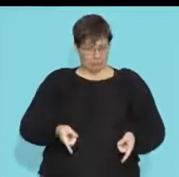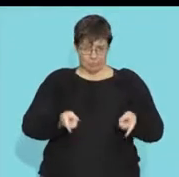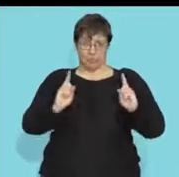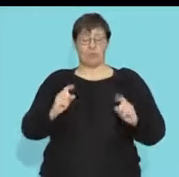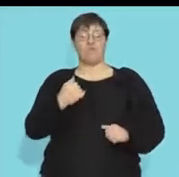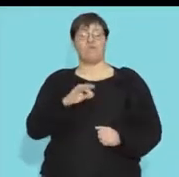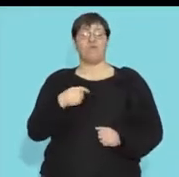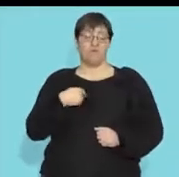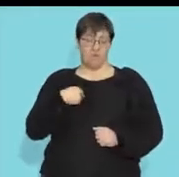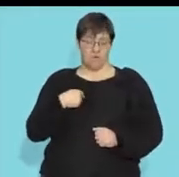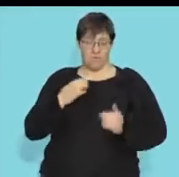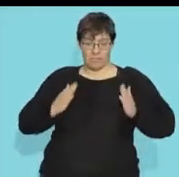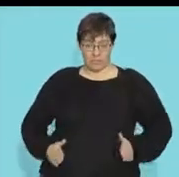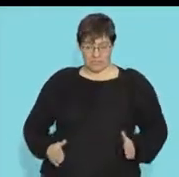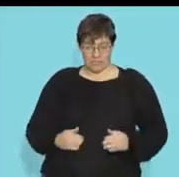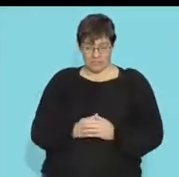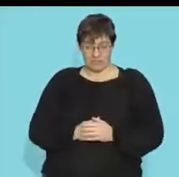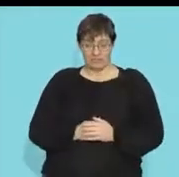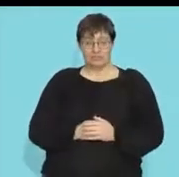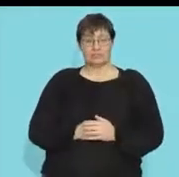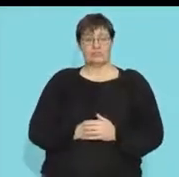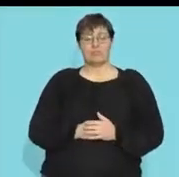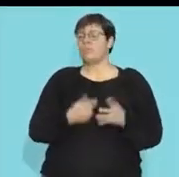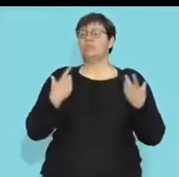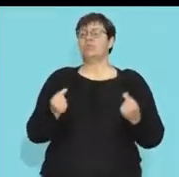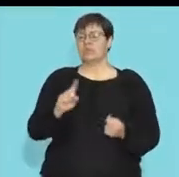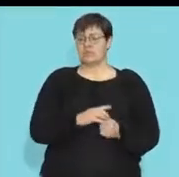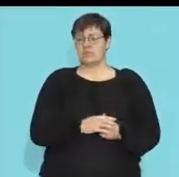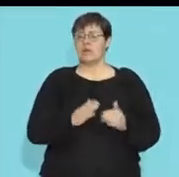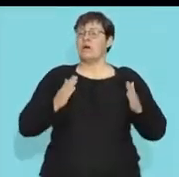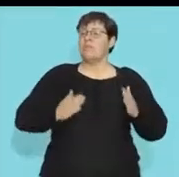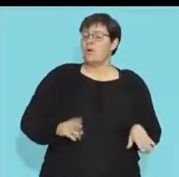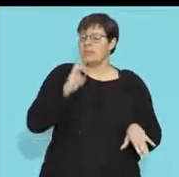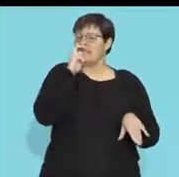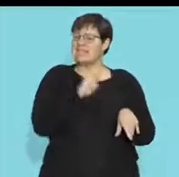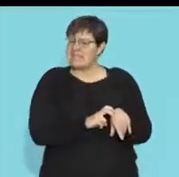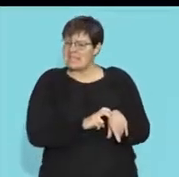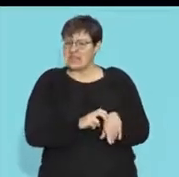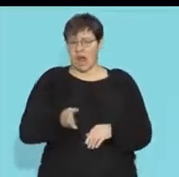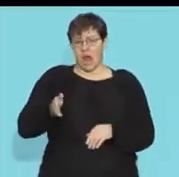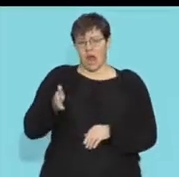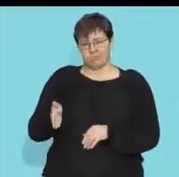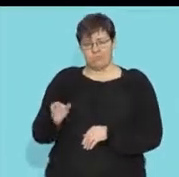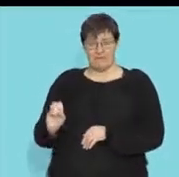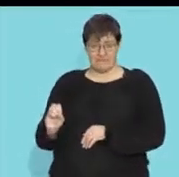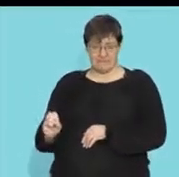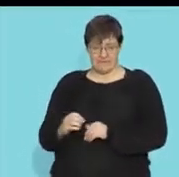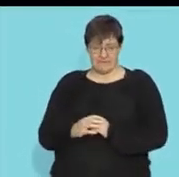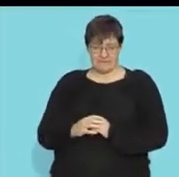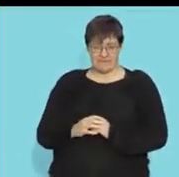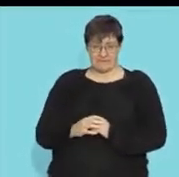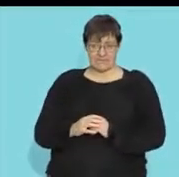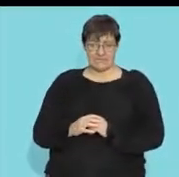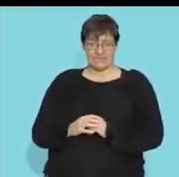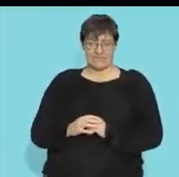be detrimental to the balances so what do i do my body needs to have something in place so what happens